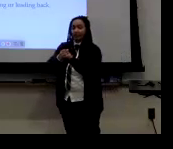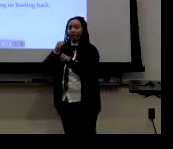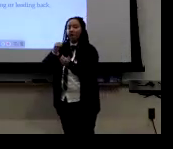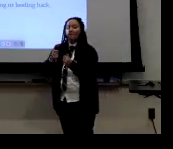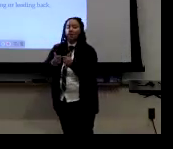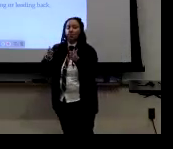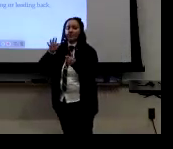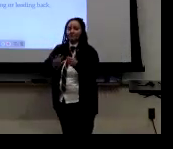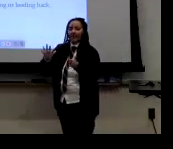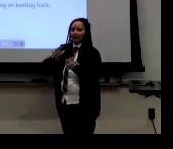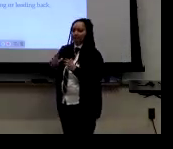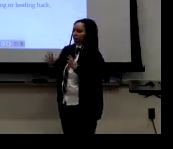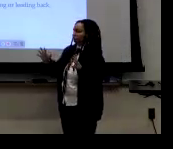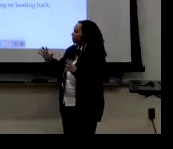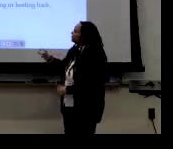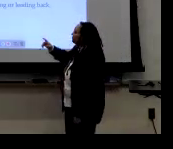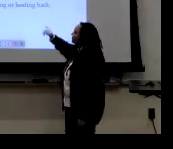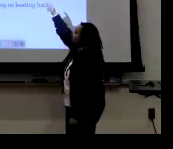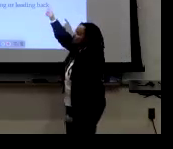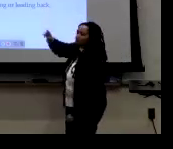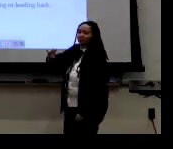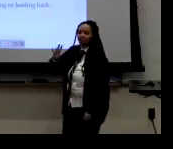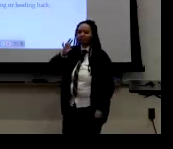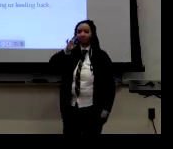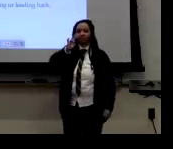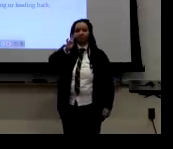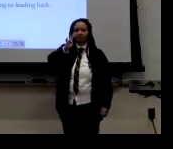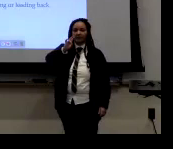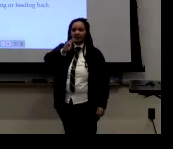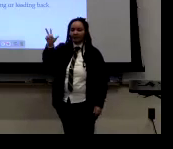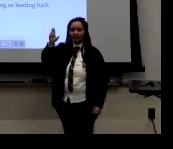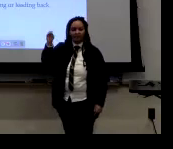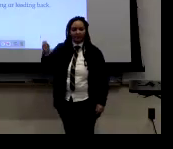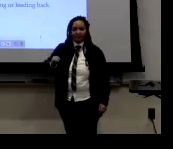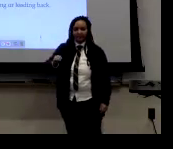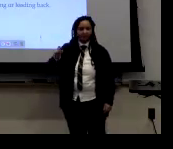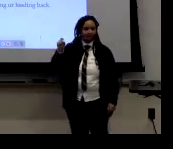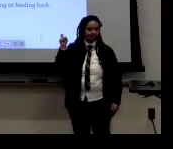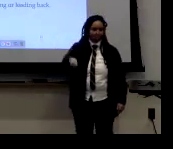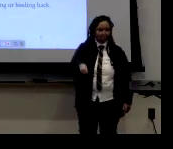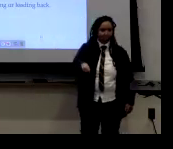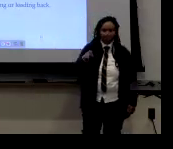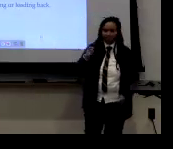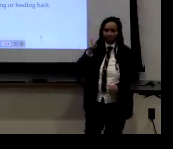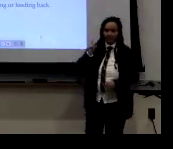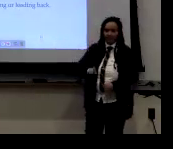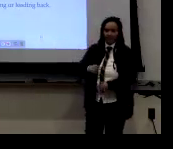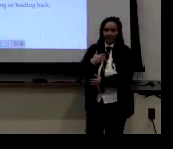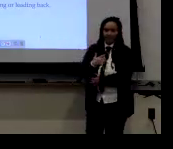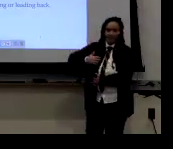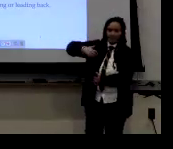down low, but in all three of them, you can see on the slide here, 73%